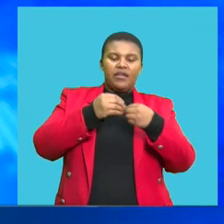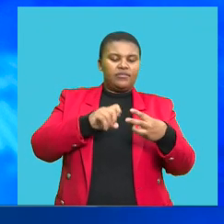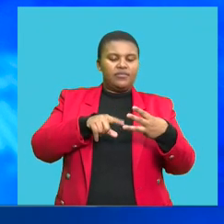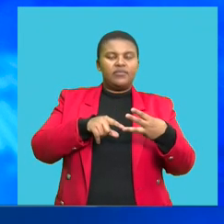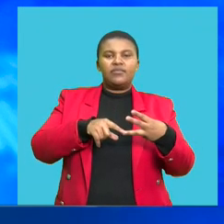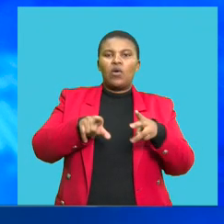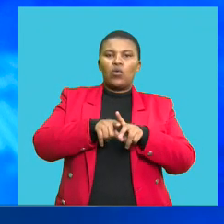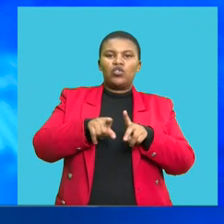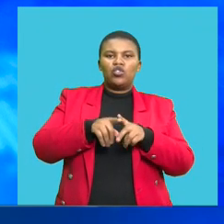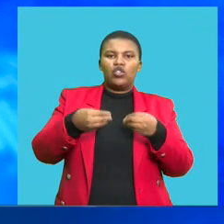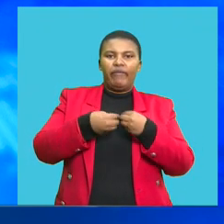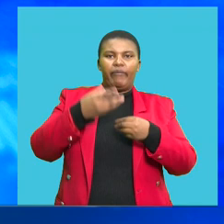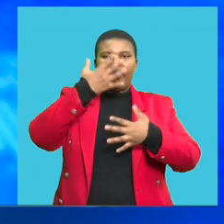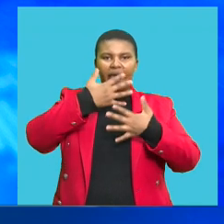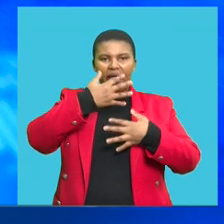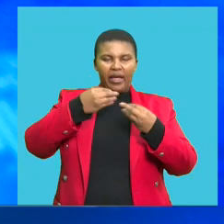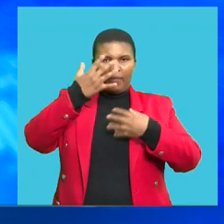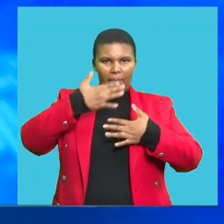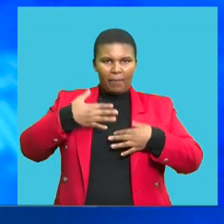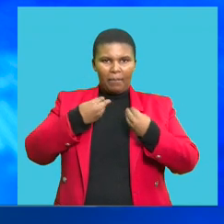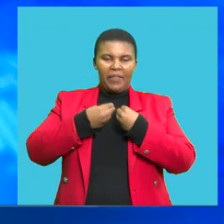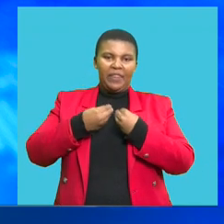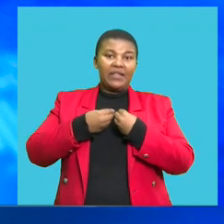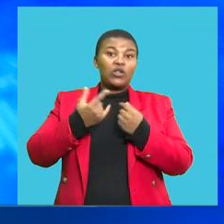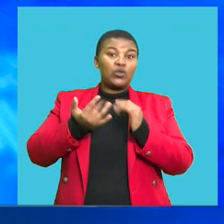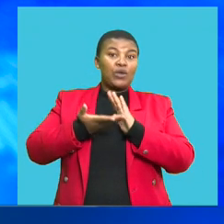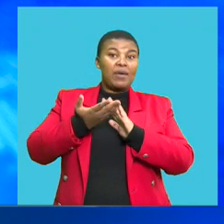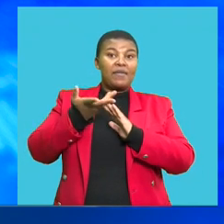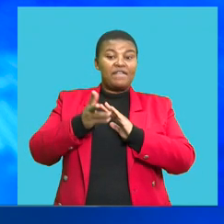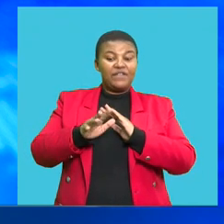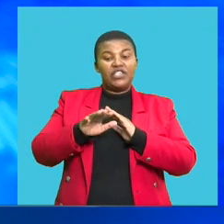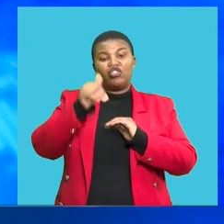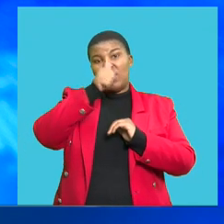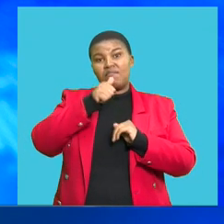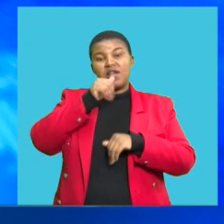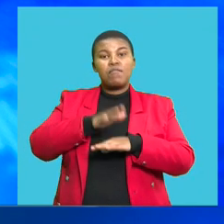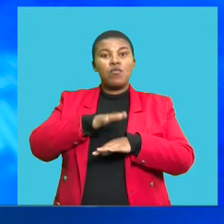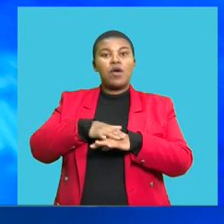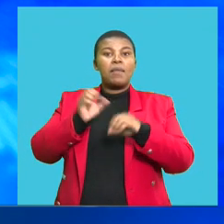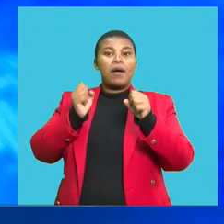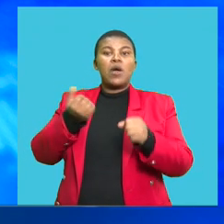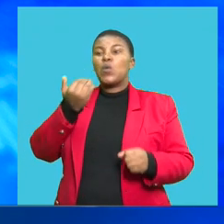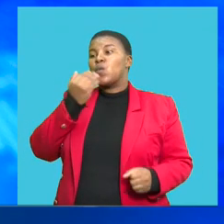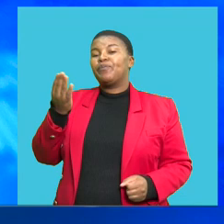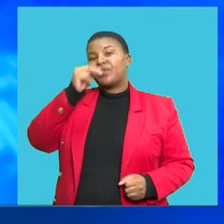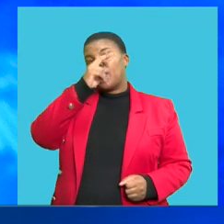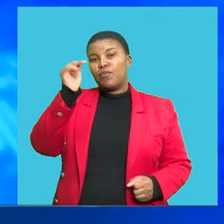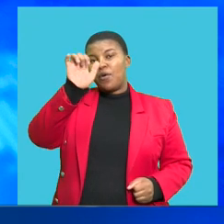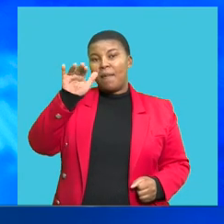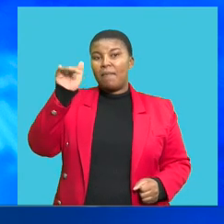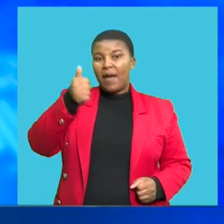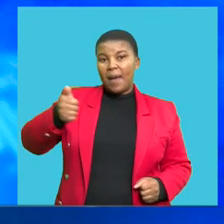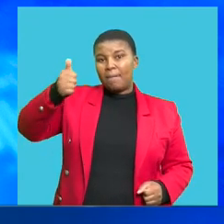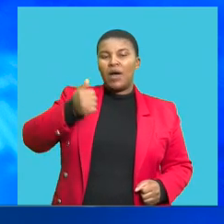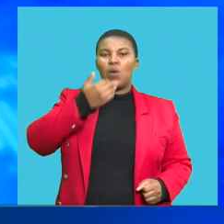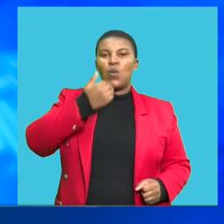Monthly retail sales also saw a 0.5% increase in April. For further insights, we turn to Standard Bank Group, Head of South Africa